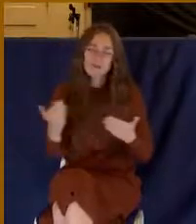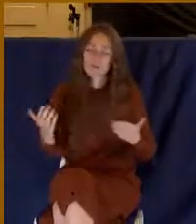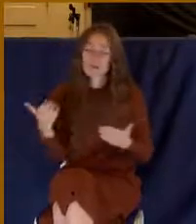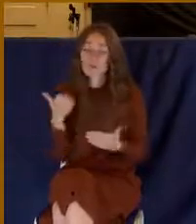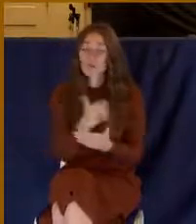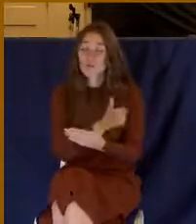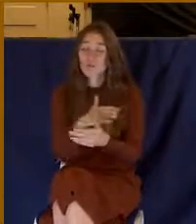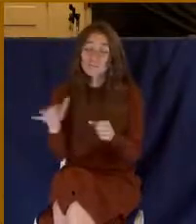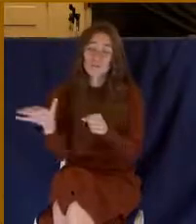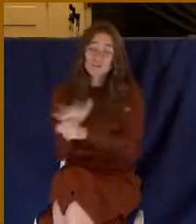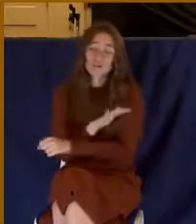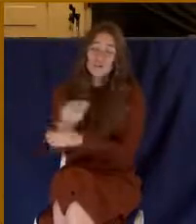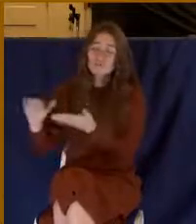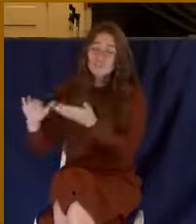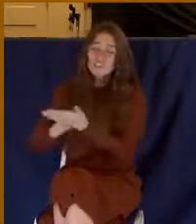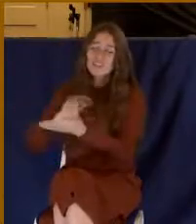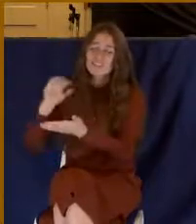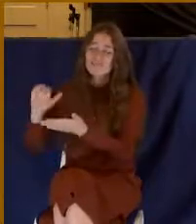May we